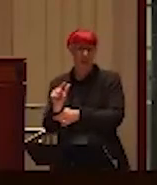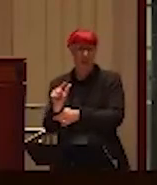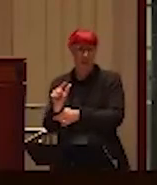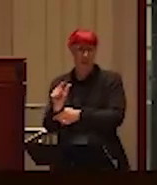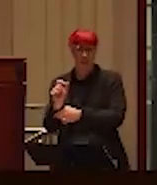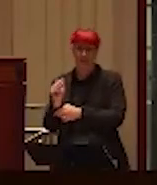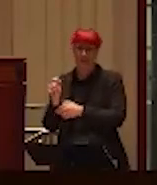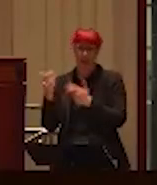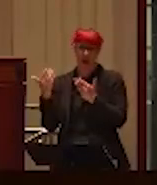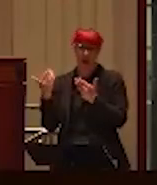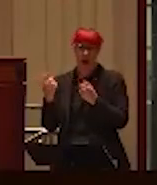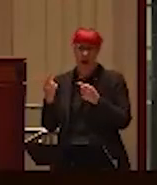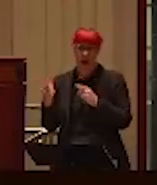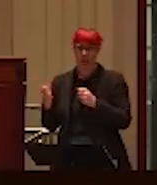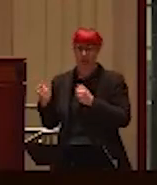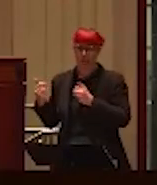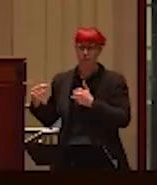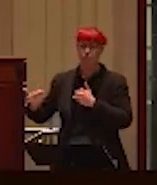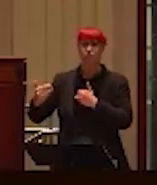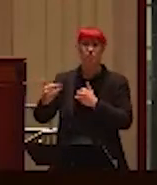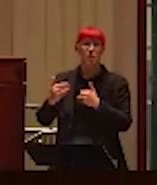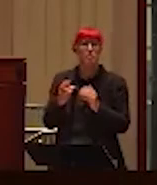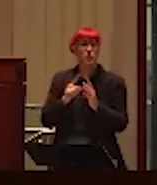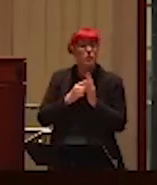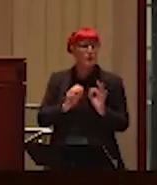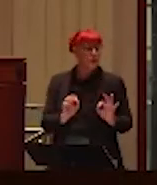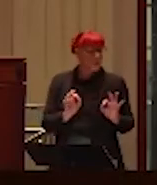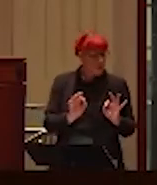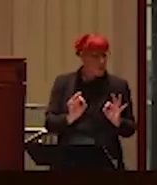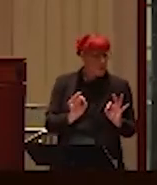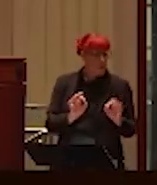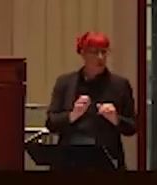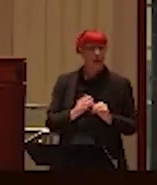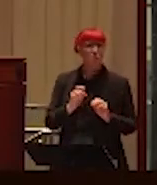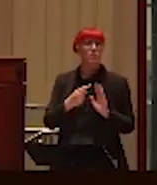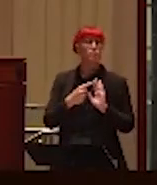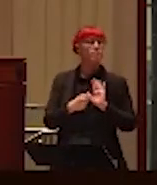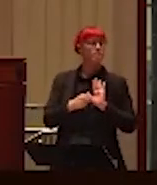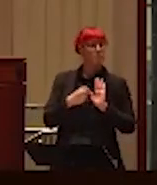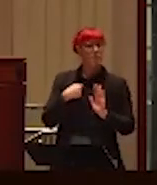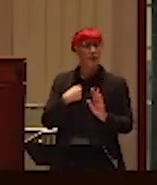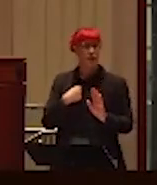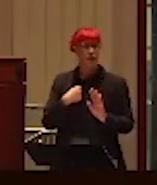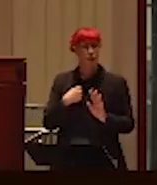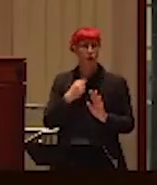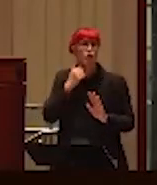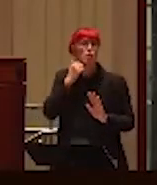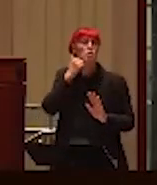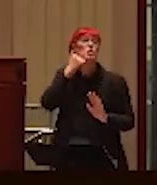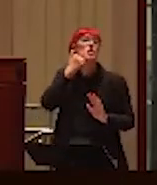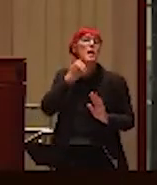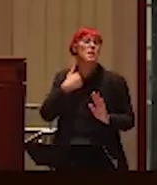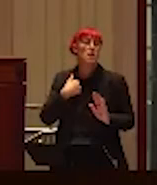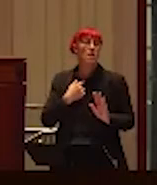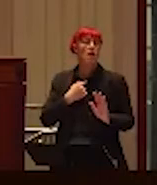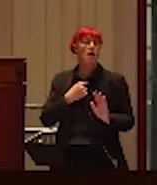also started very small. So what should be critical of me or she would, um, shame me, but always